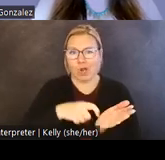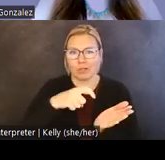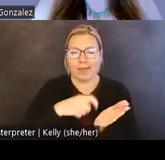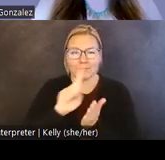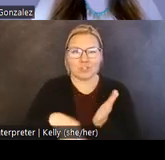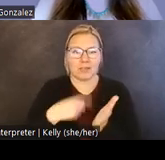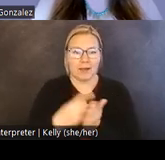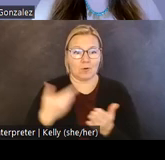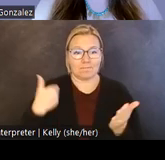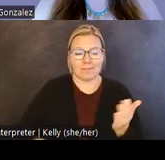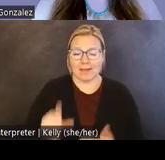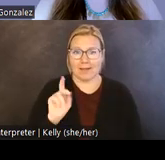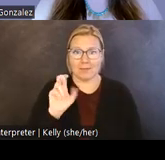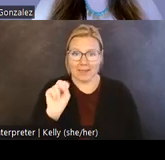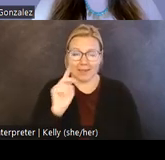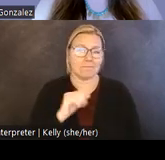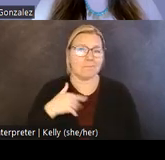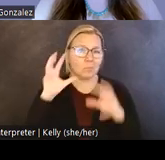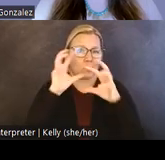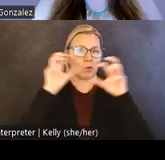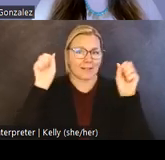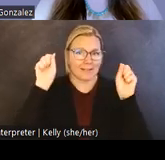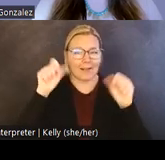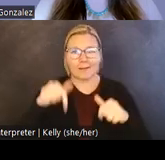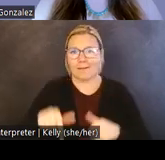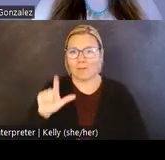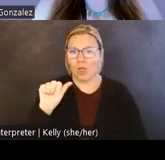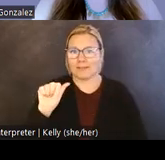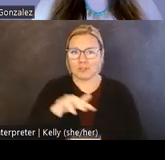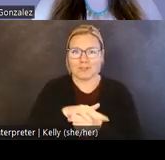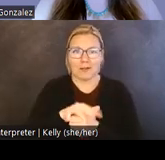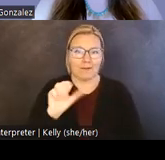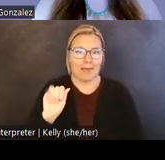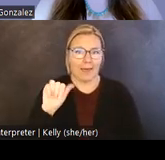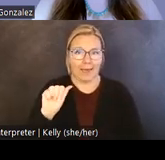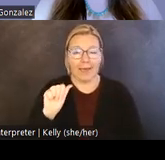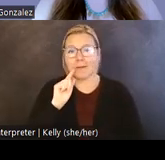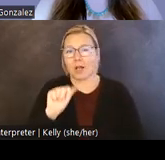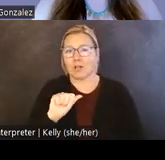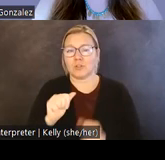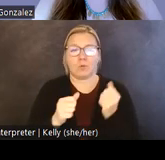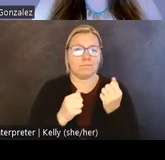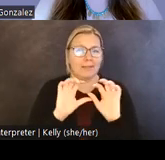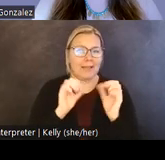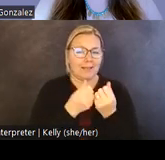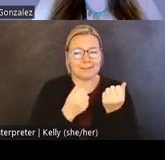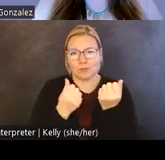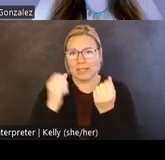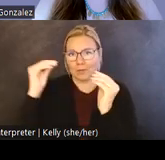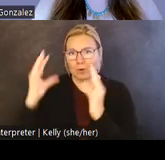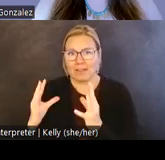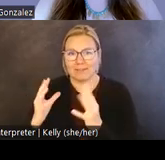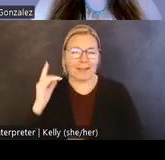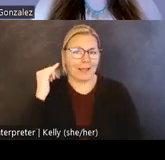the president of the Los Angeles County Society of the AIA, as well as an assistant professor of anthropology at California State